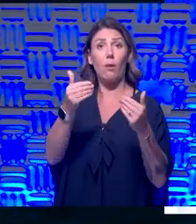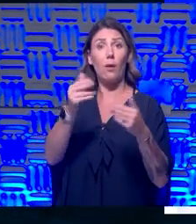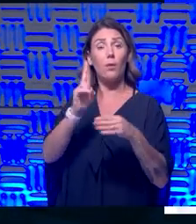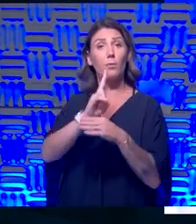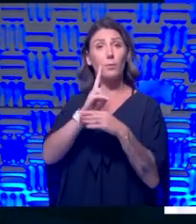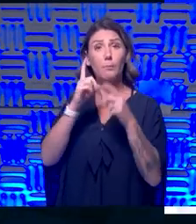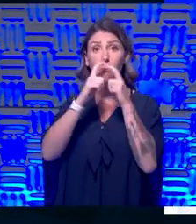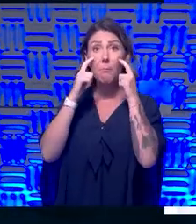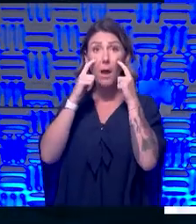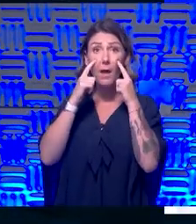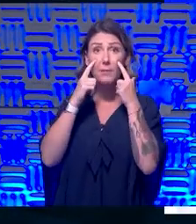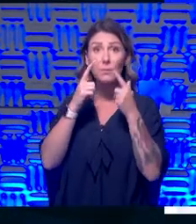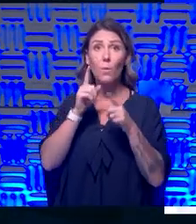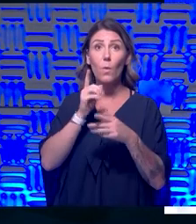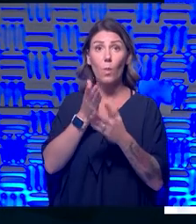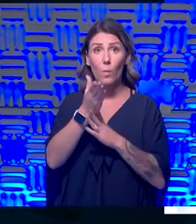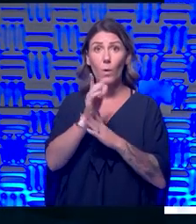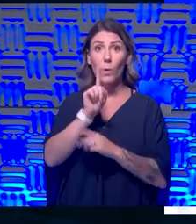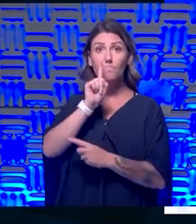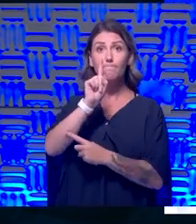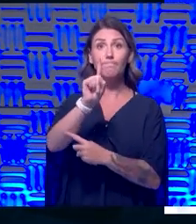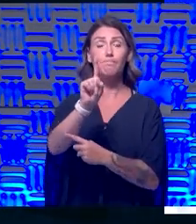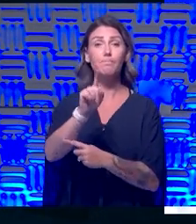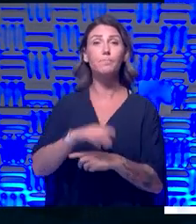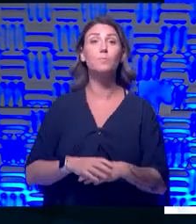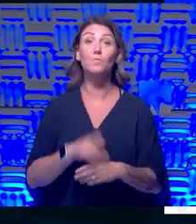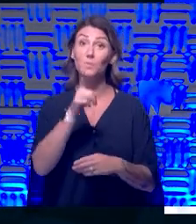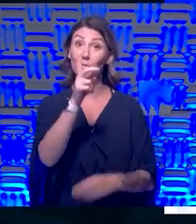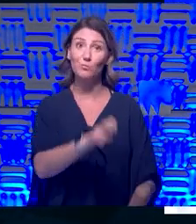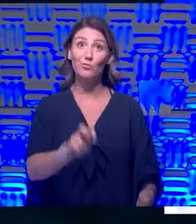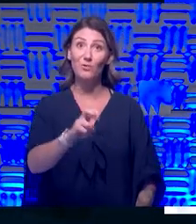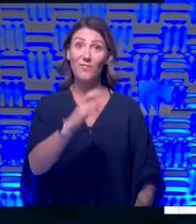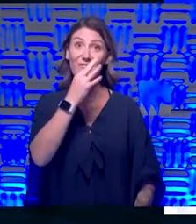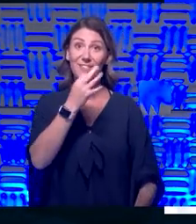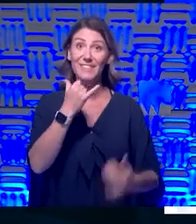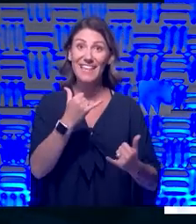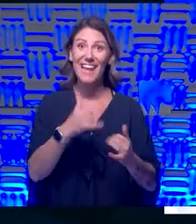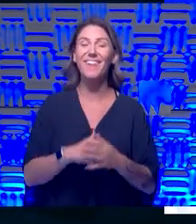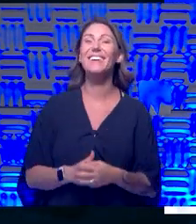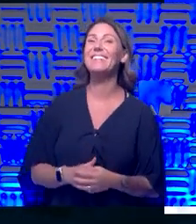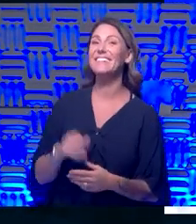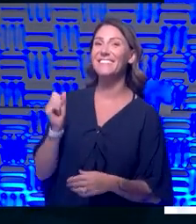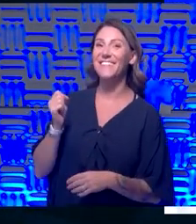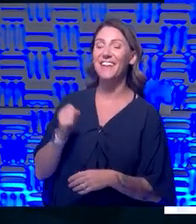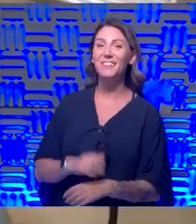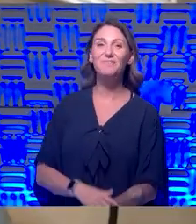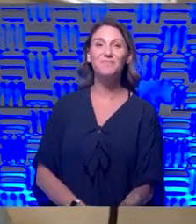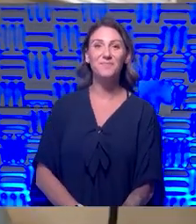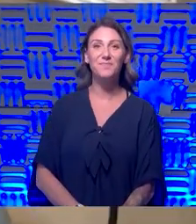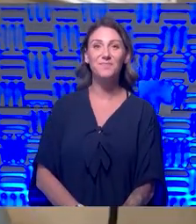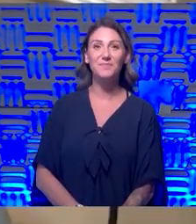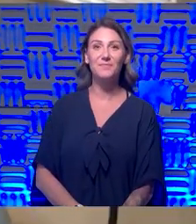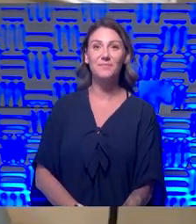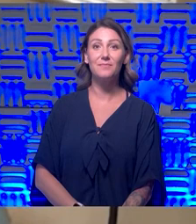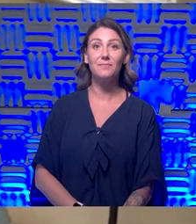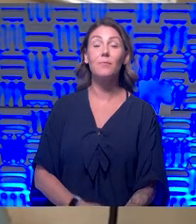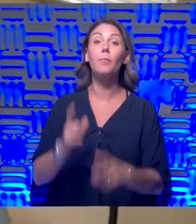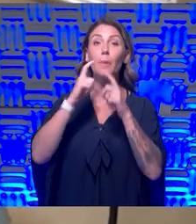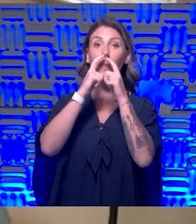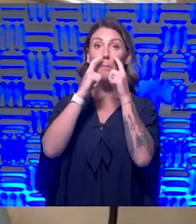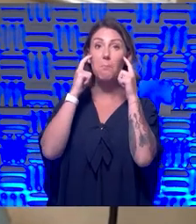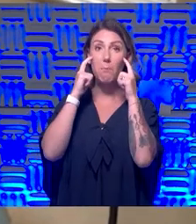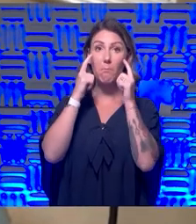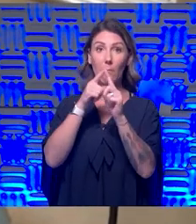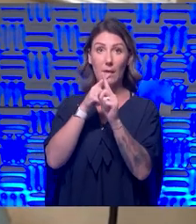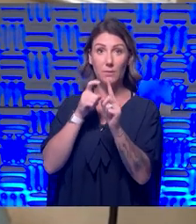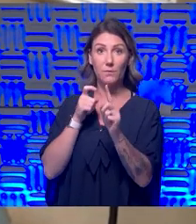Hawk, man, this is gonna, you're, you're now the travel expert. Yeah. Um, so the mask, the mask was from,